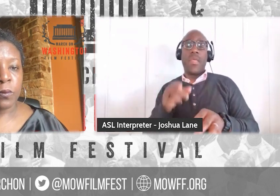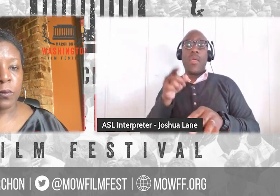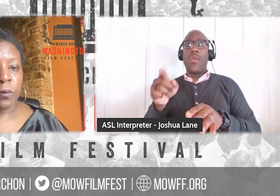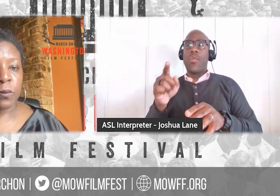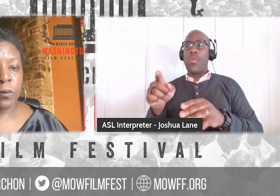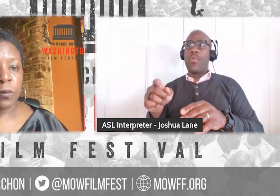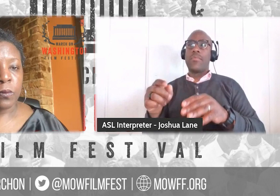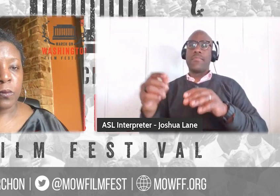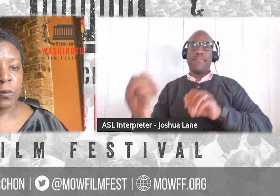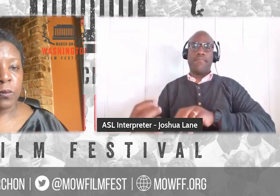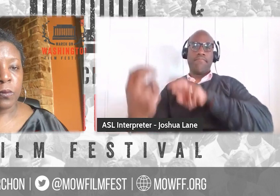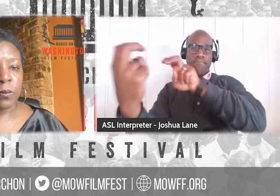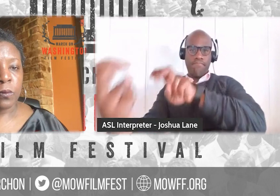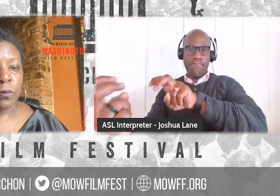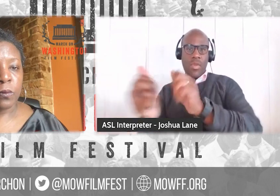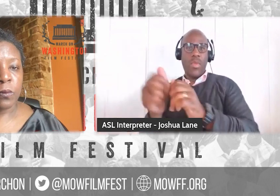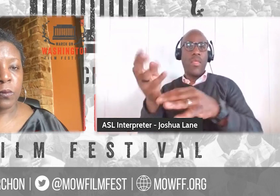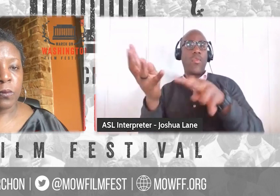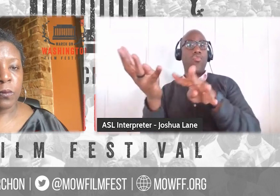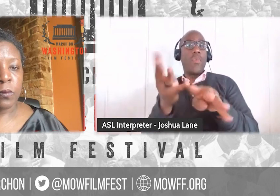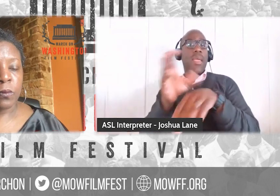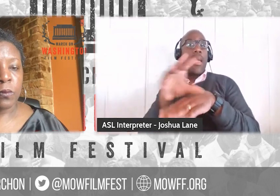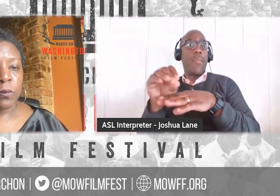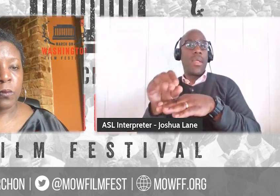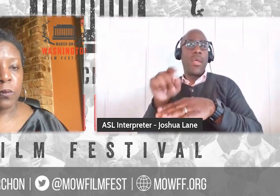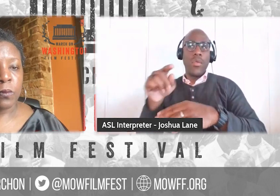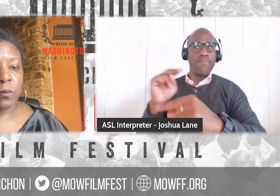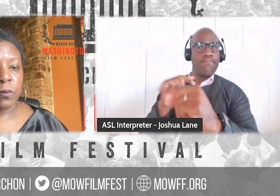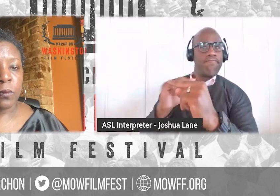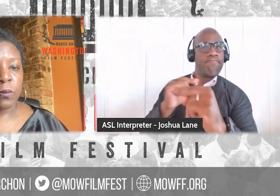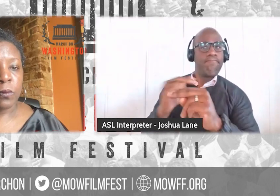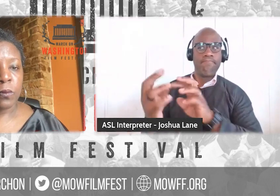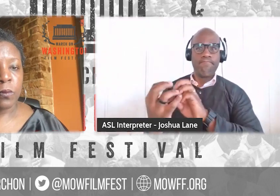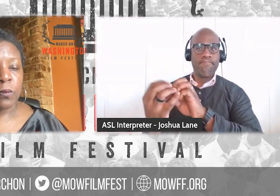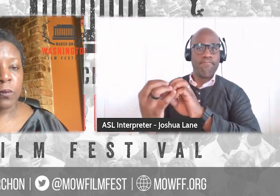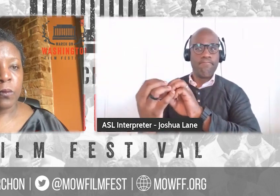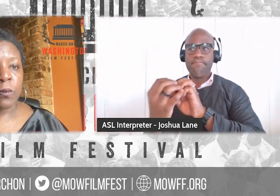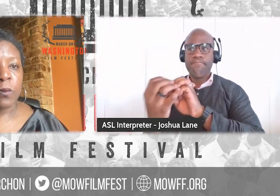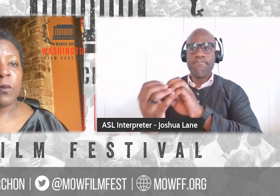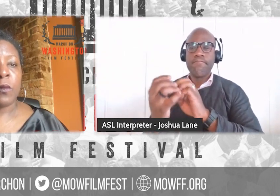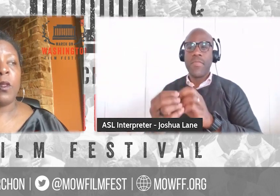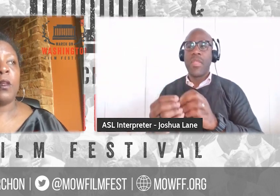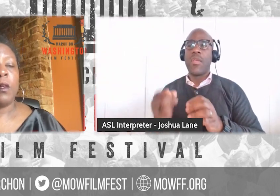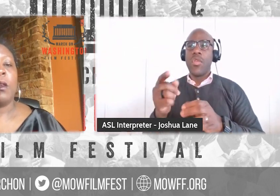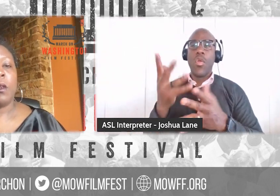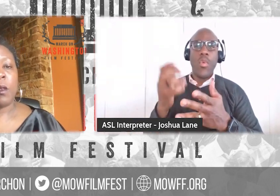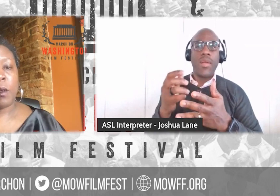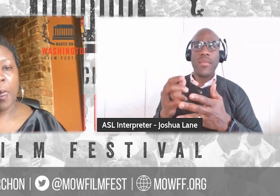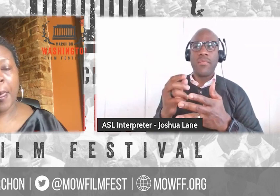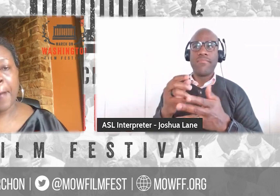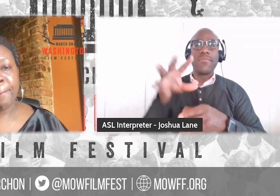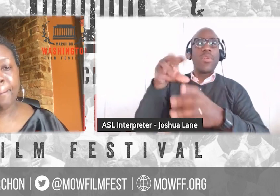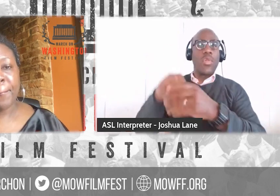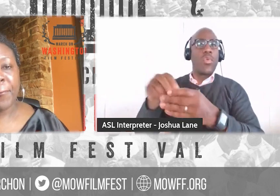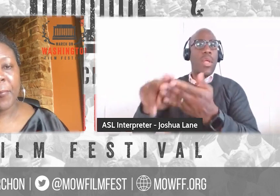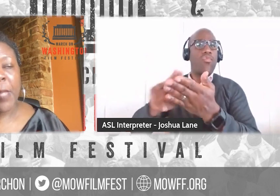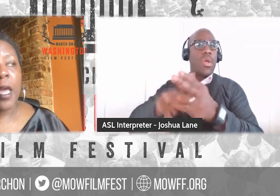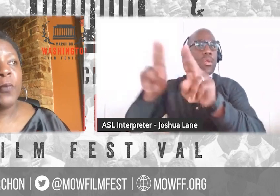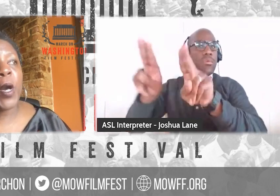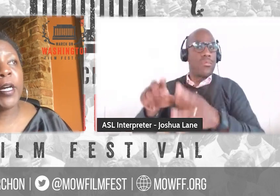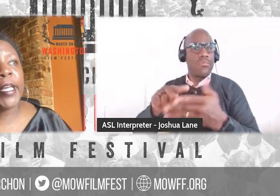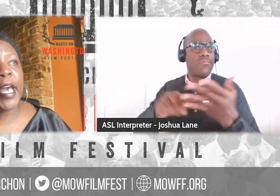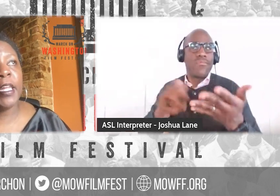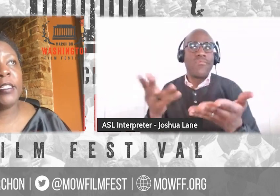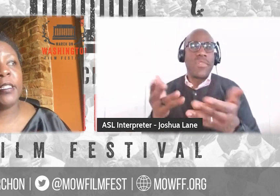when you're going into a negotiation with a streamer, what kinds of things are you looking for to include in your deal with them?